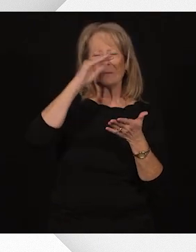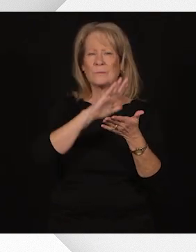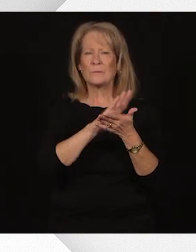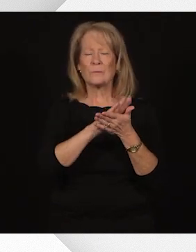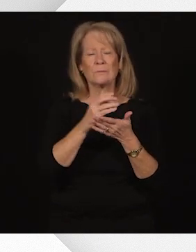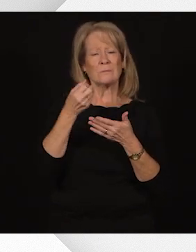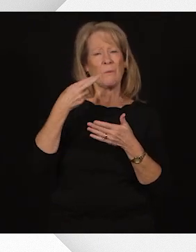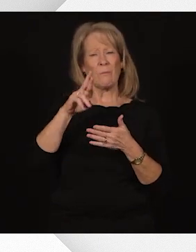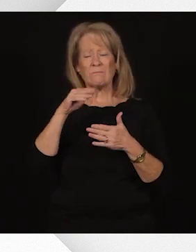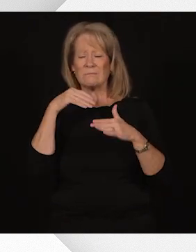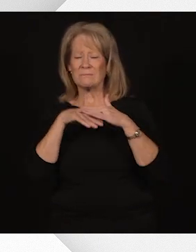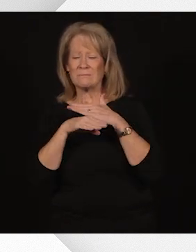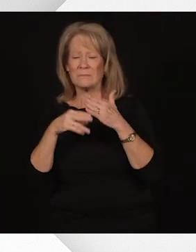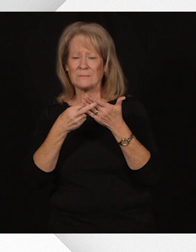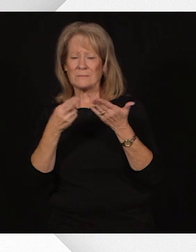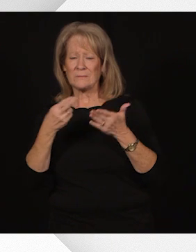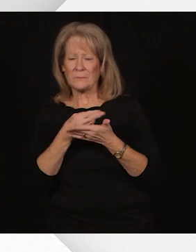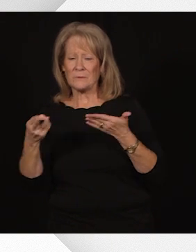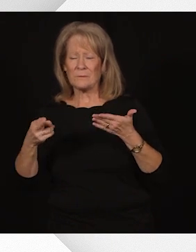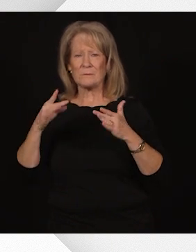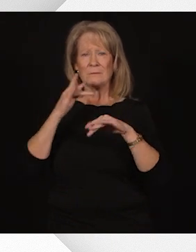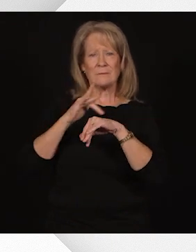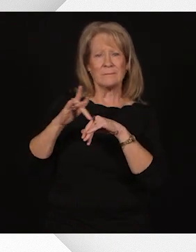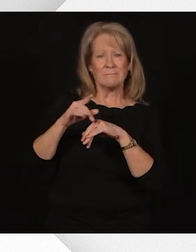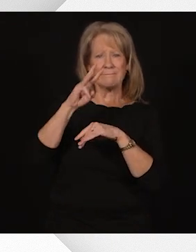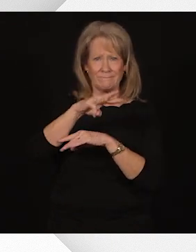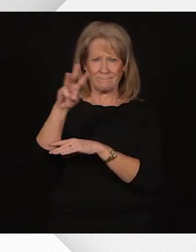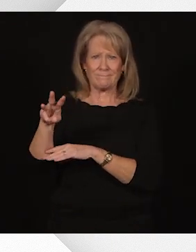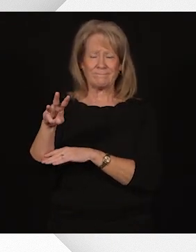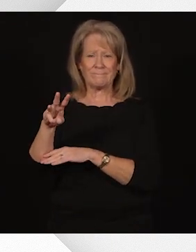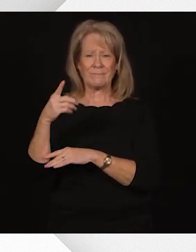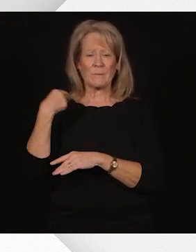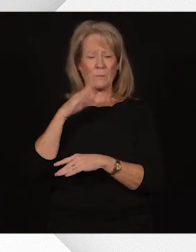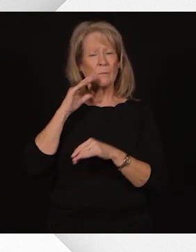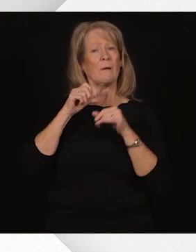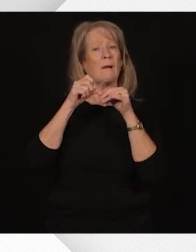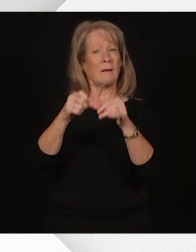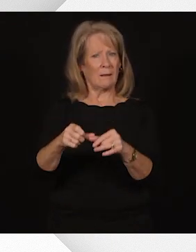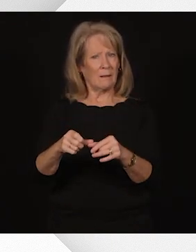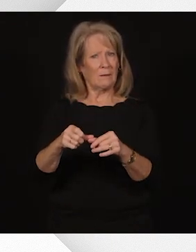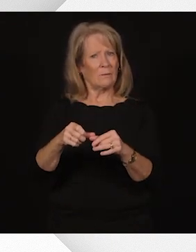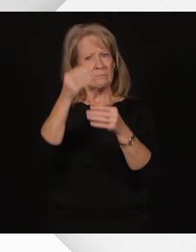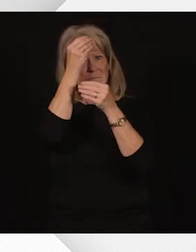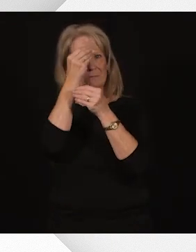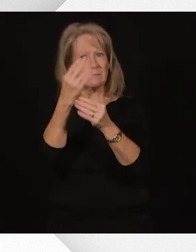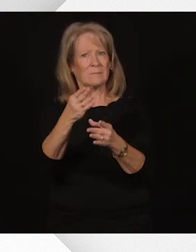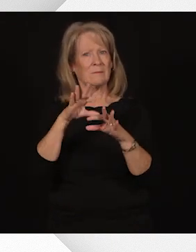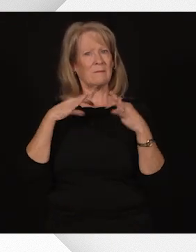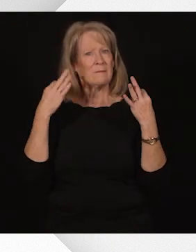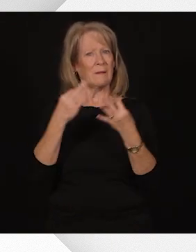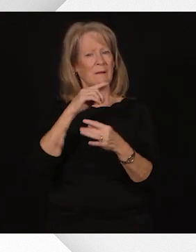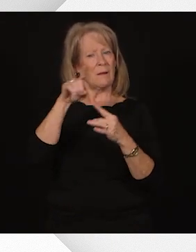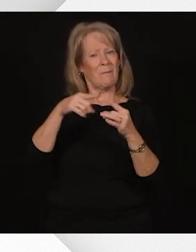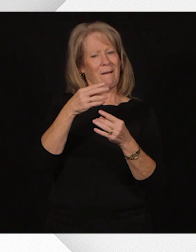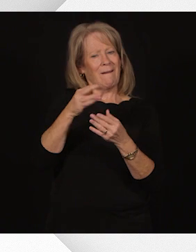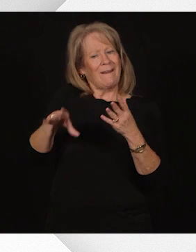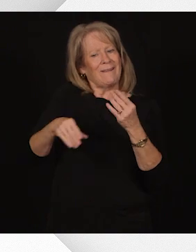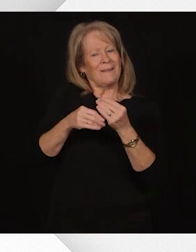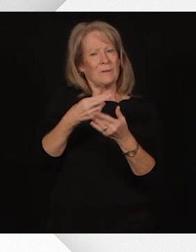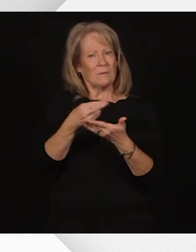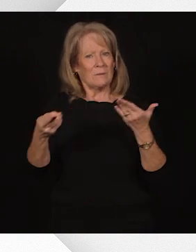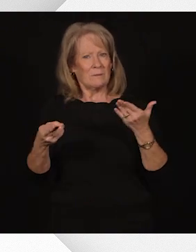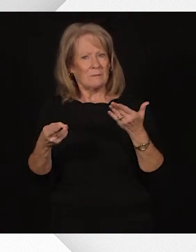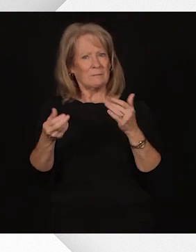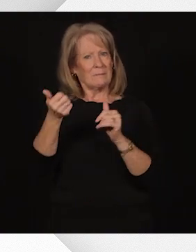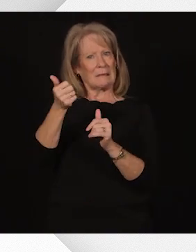school or access the resources available on our webpages. We will continue to keep families apprised of additional resources